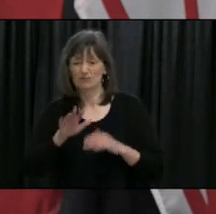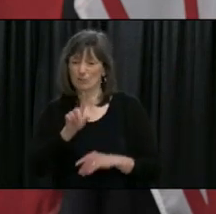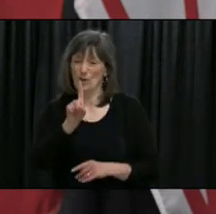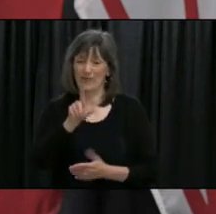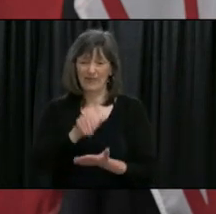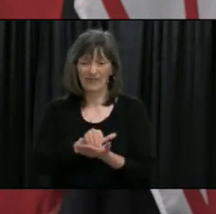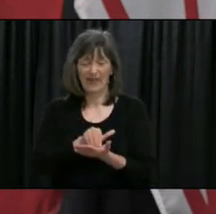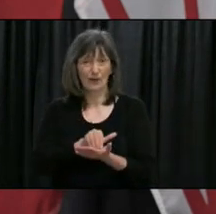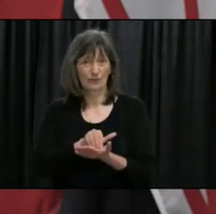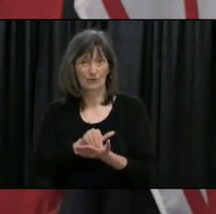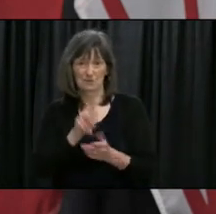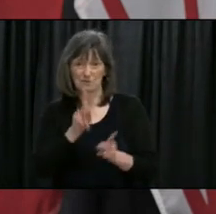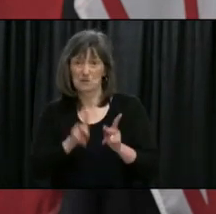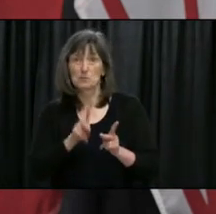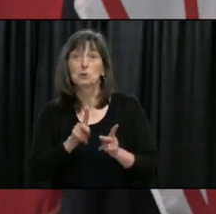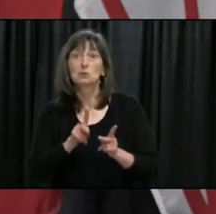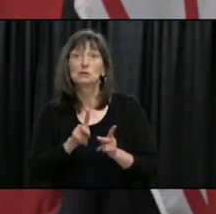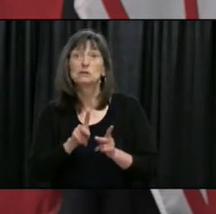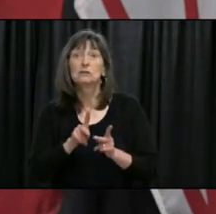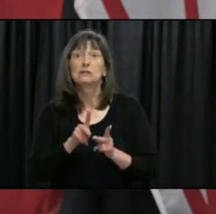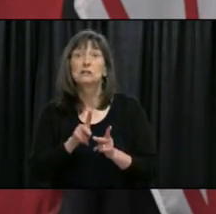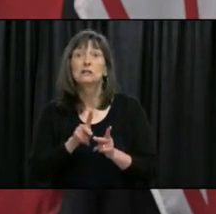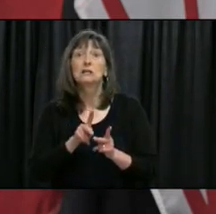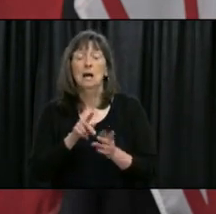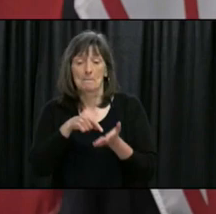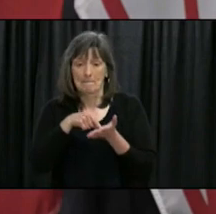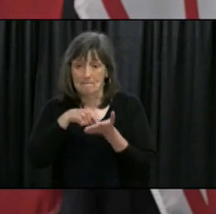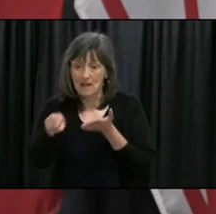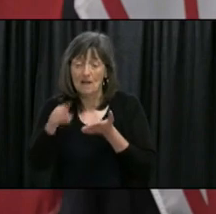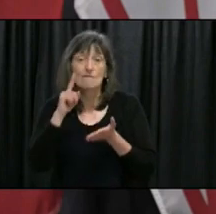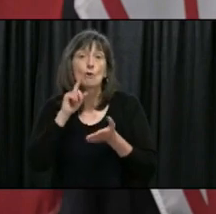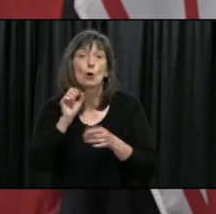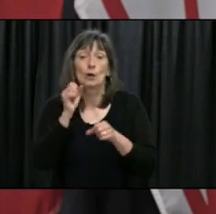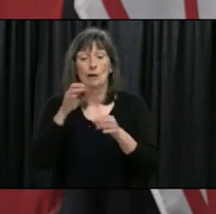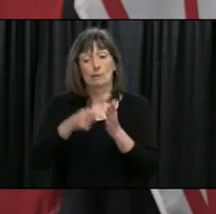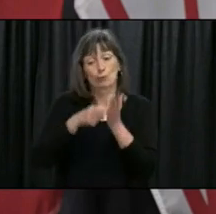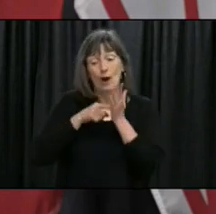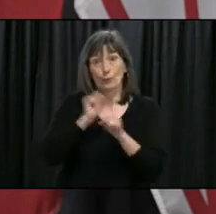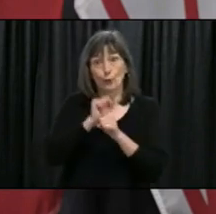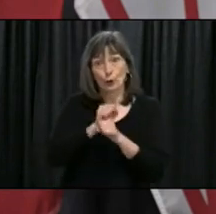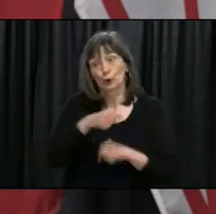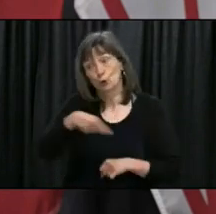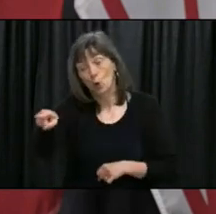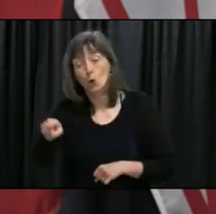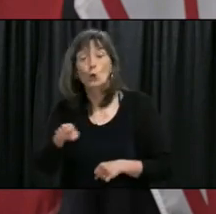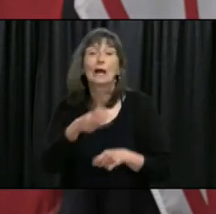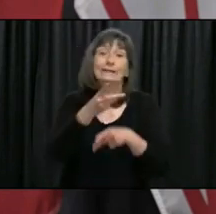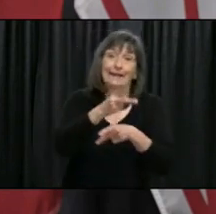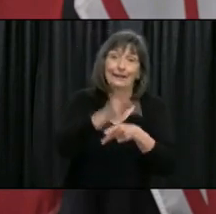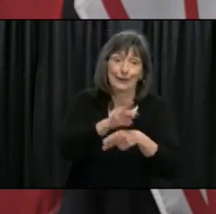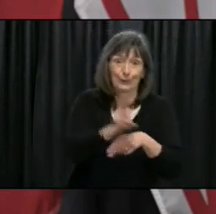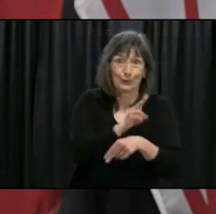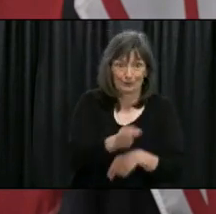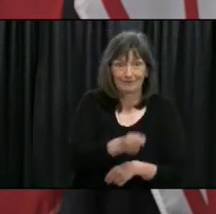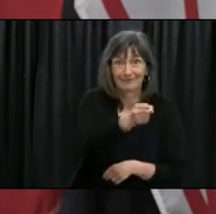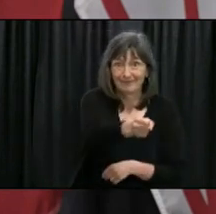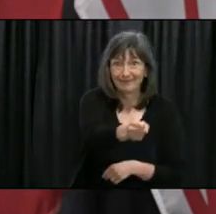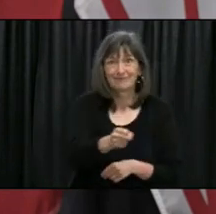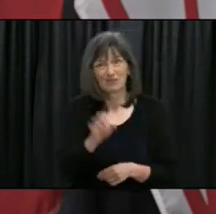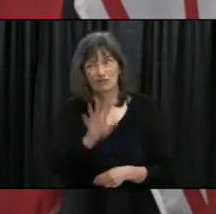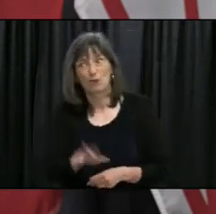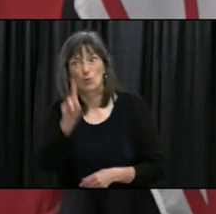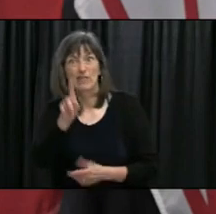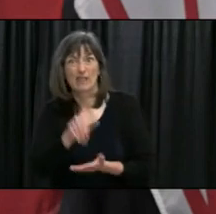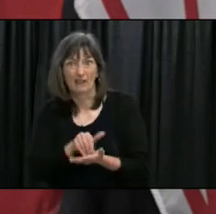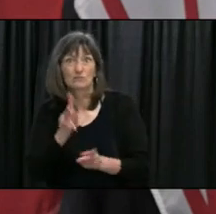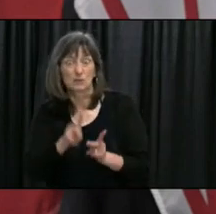$200 a week for essential worker programs so there's two components of this the essential worker program we wanted to make sure